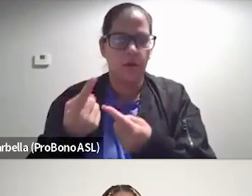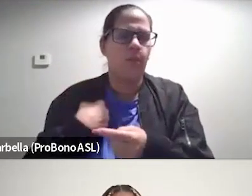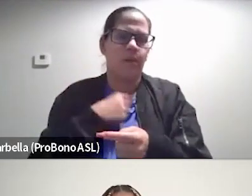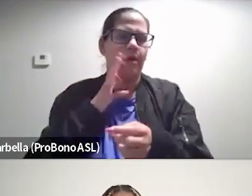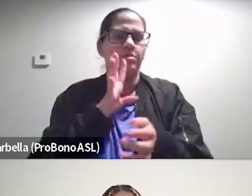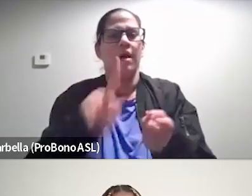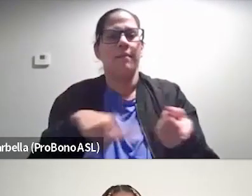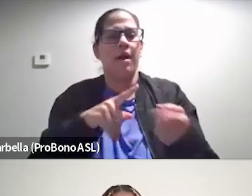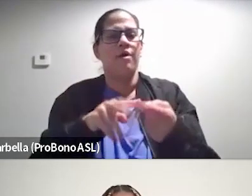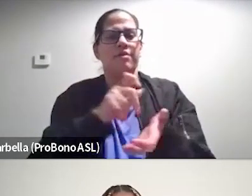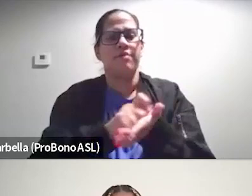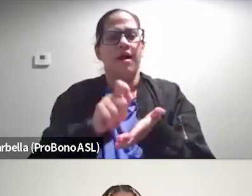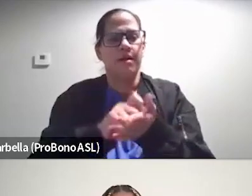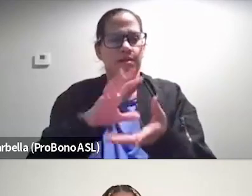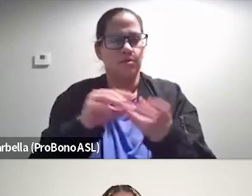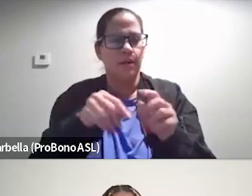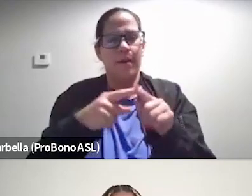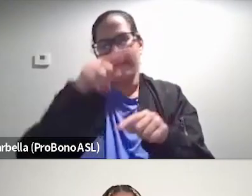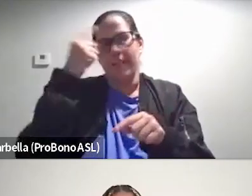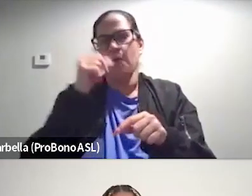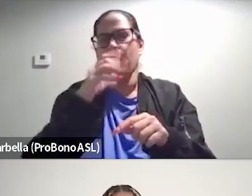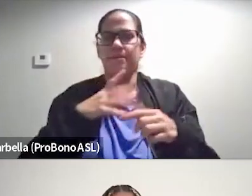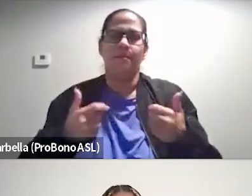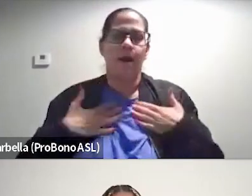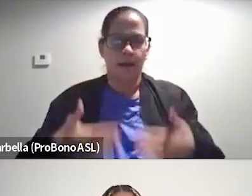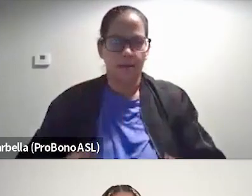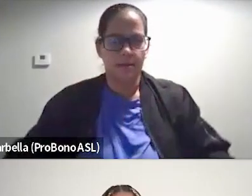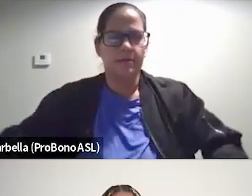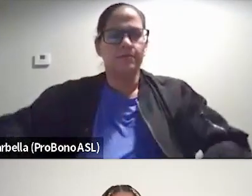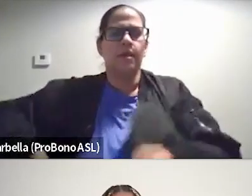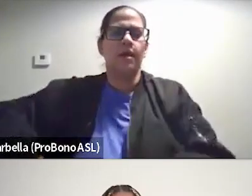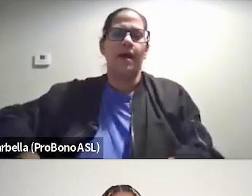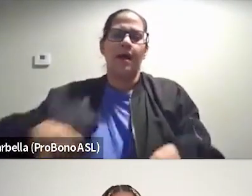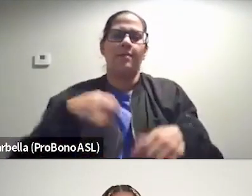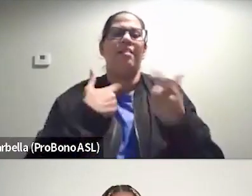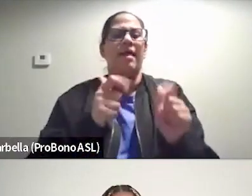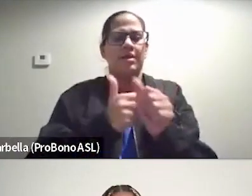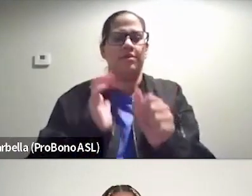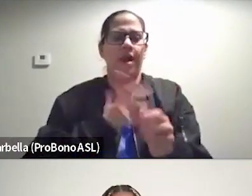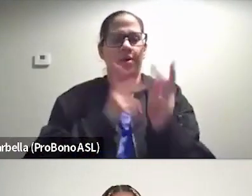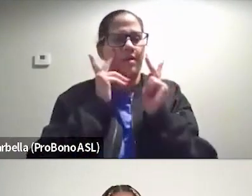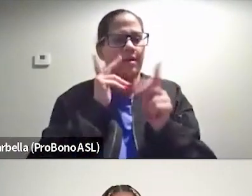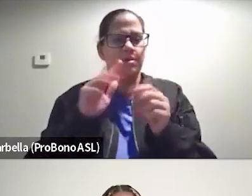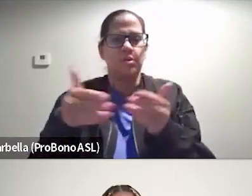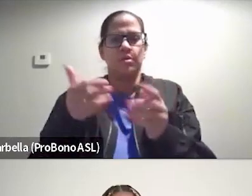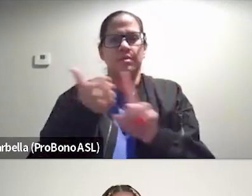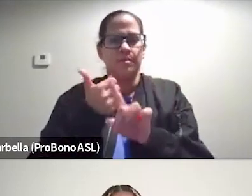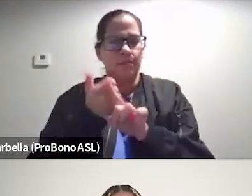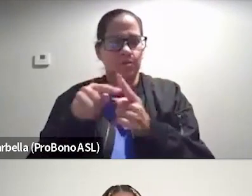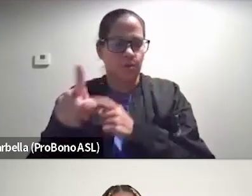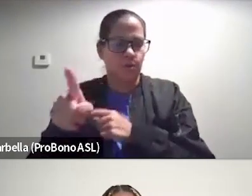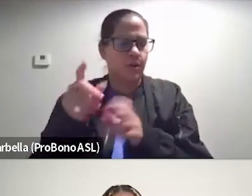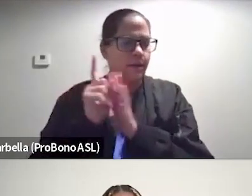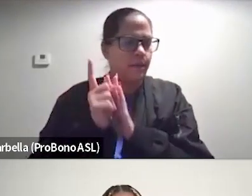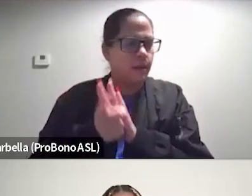to be talking about rewriting the story of Black women's bodies. And I'm going to let each of our guests introduce themselves to you in just a minute.